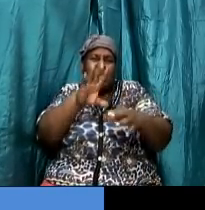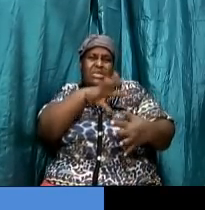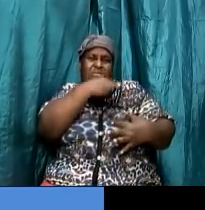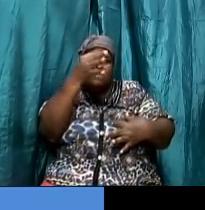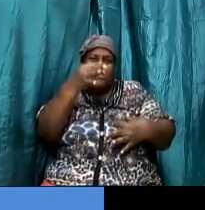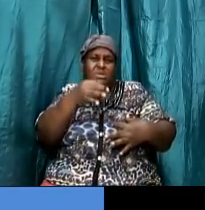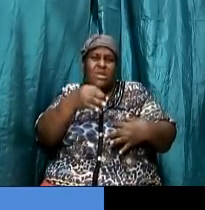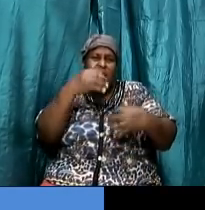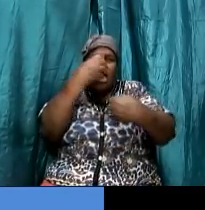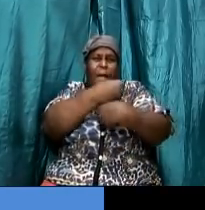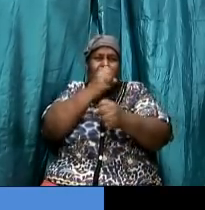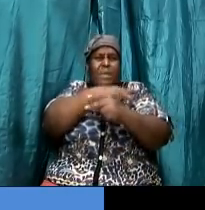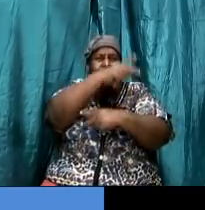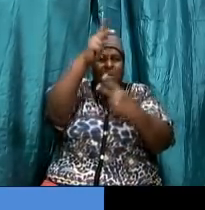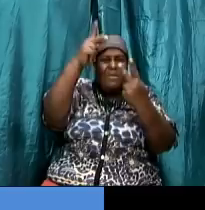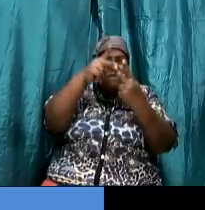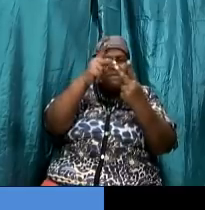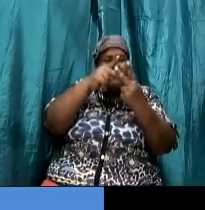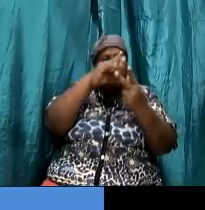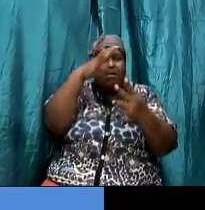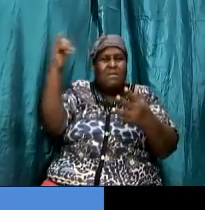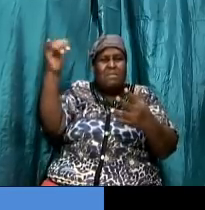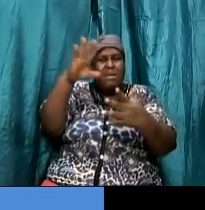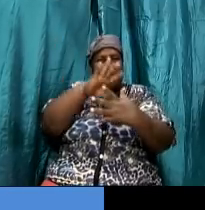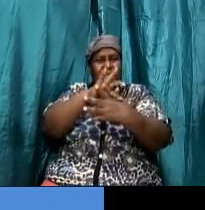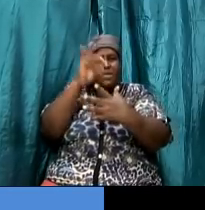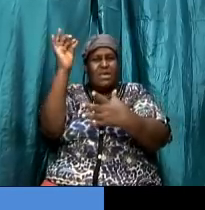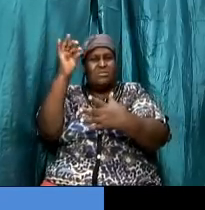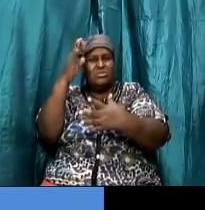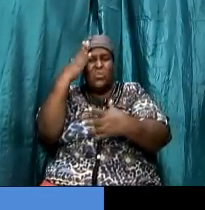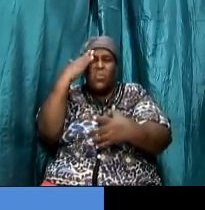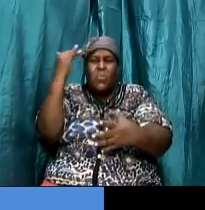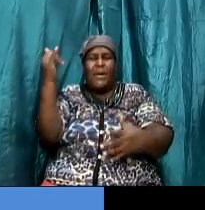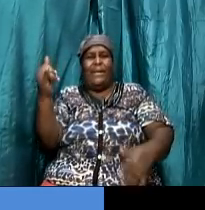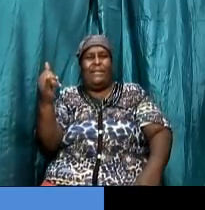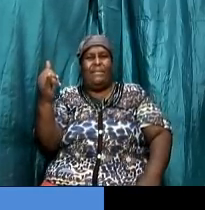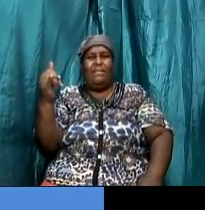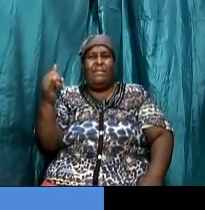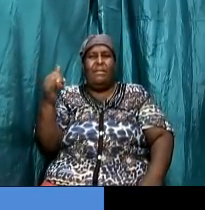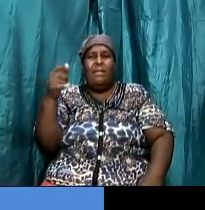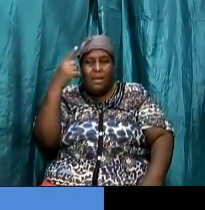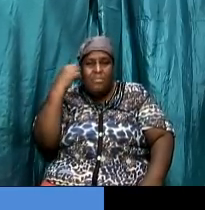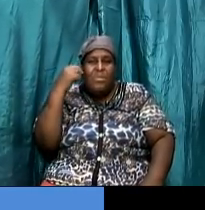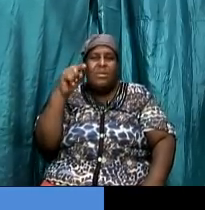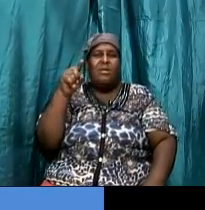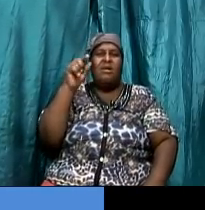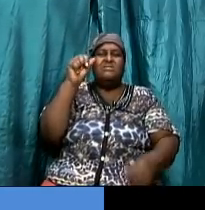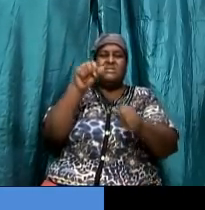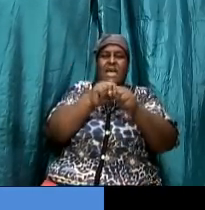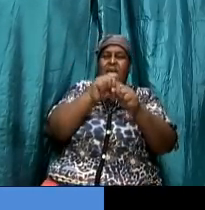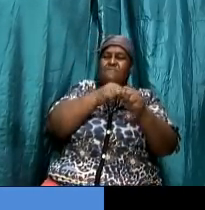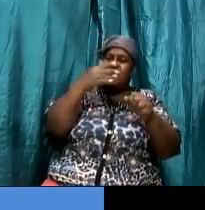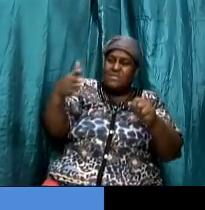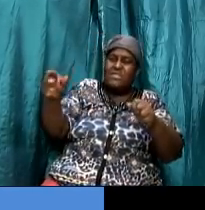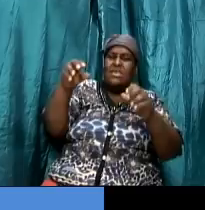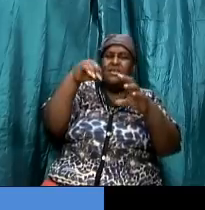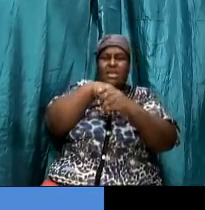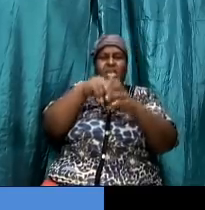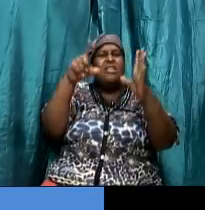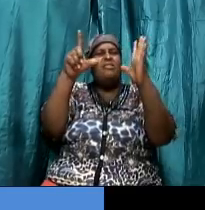now made perfect by the flesh you know why because everything in the law